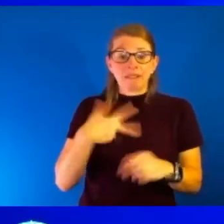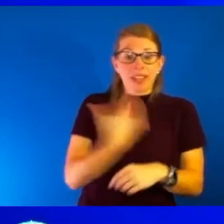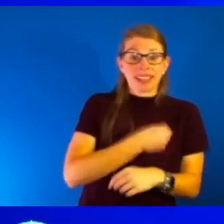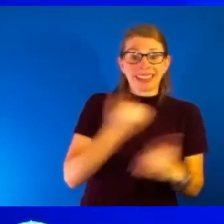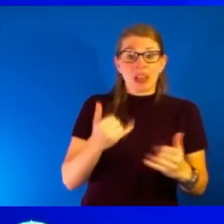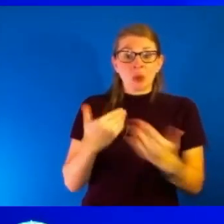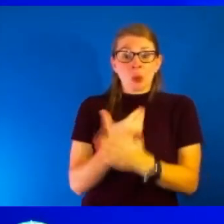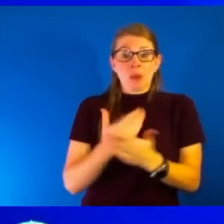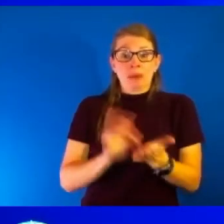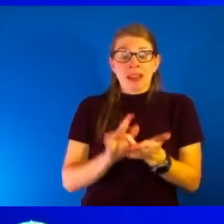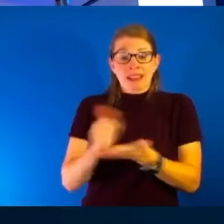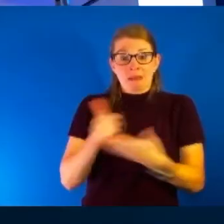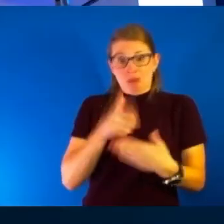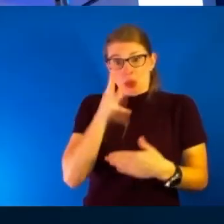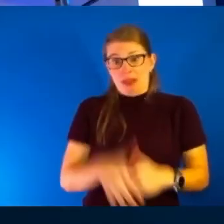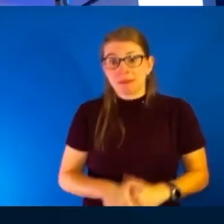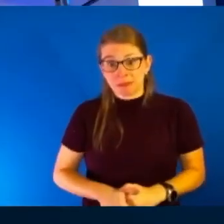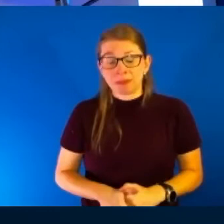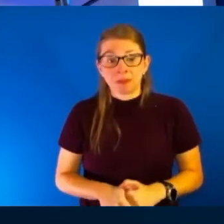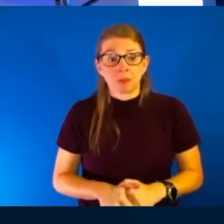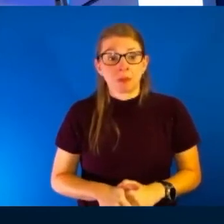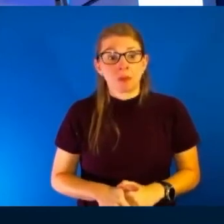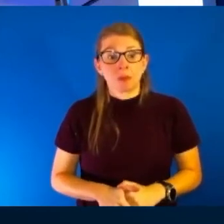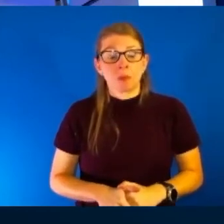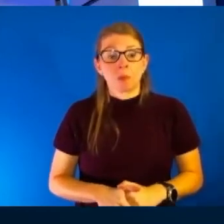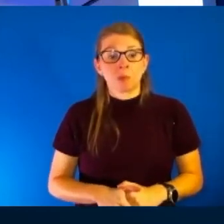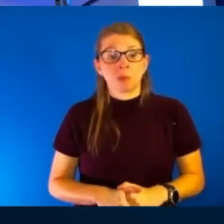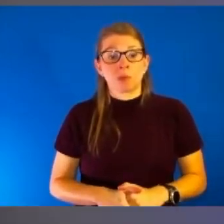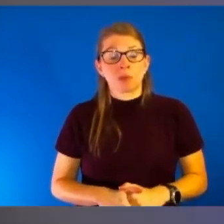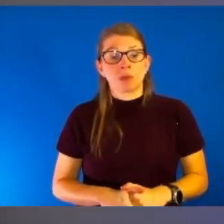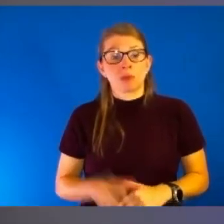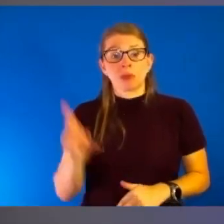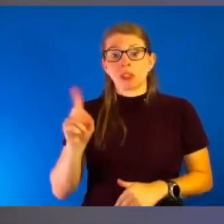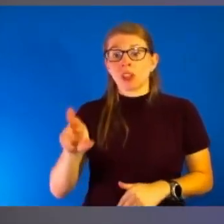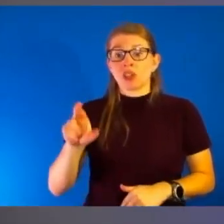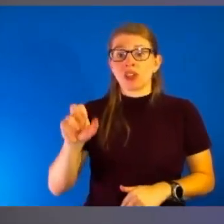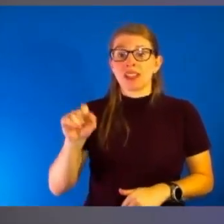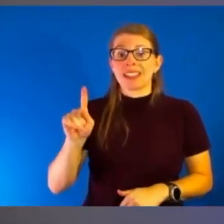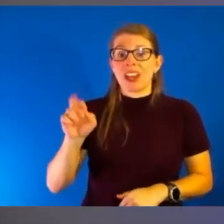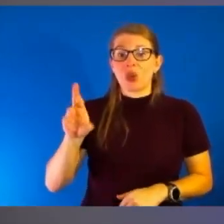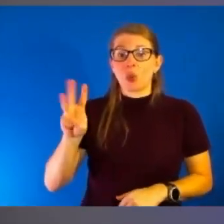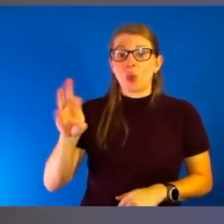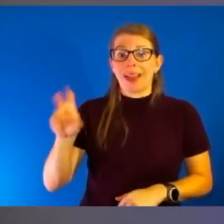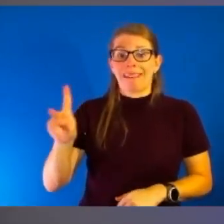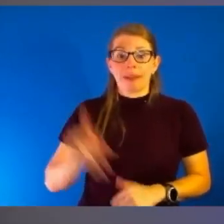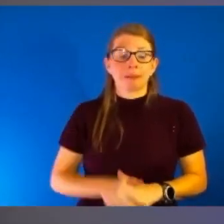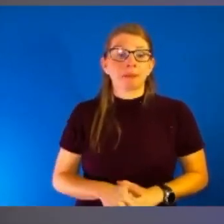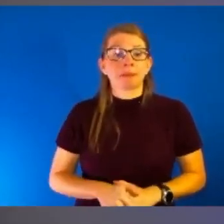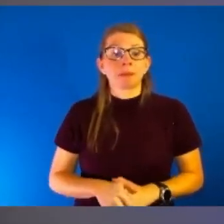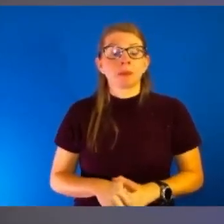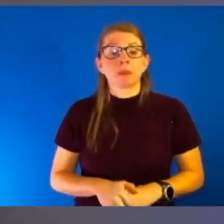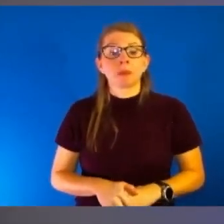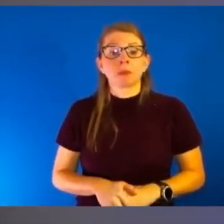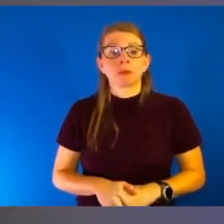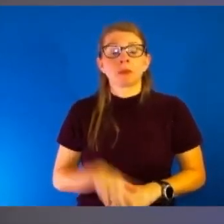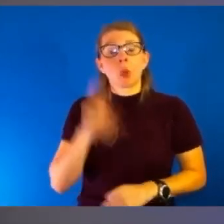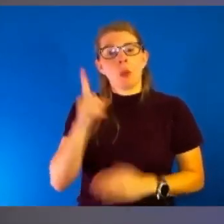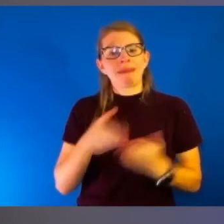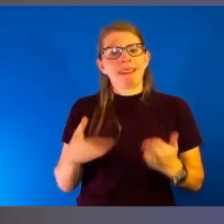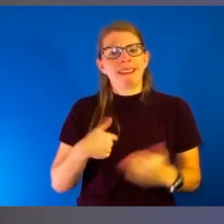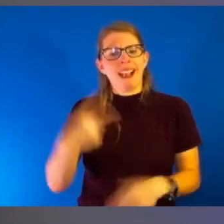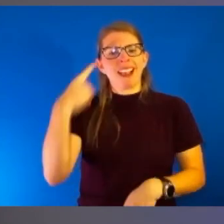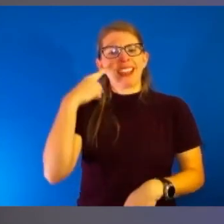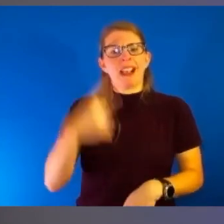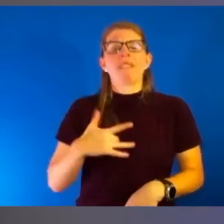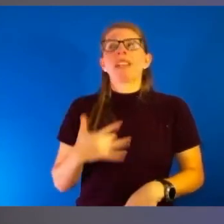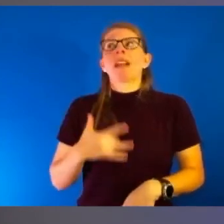help us with that. Dr. Satterwhite. I think one of the things I think what the thing that I was that I feel like